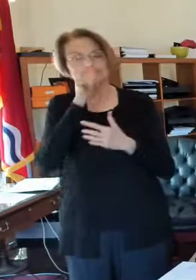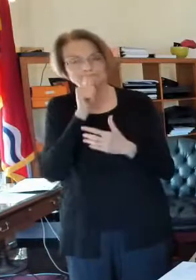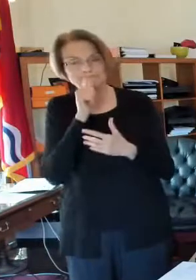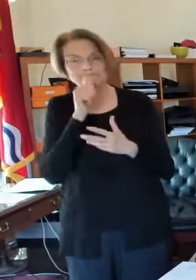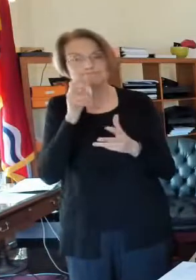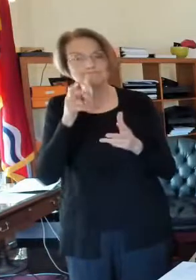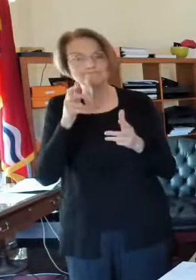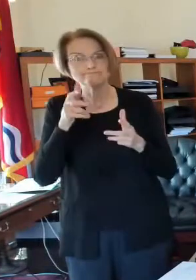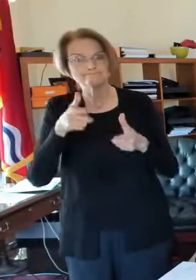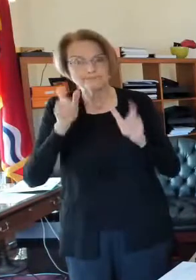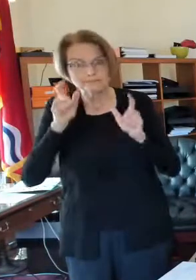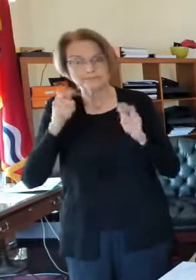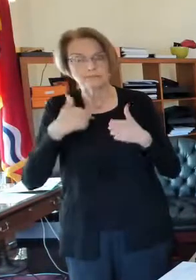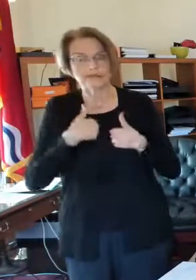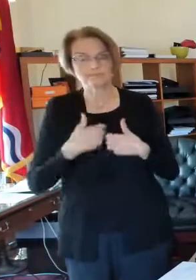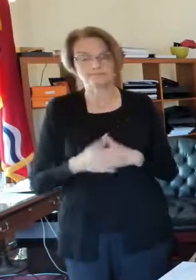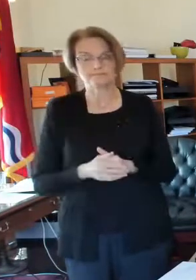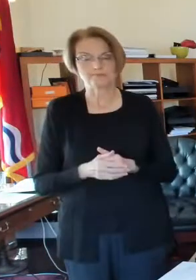talking about COVID.